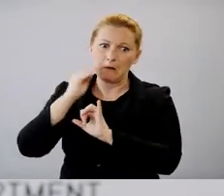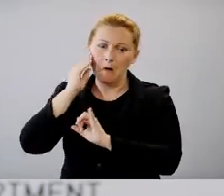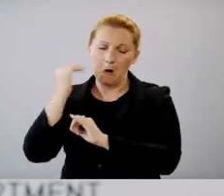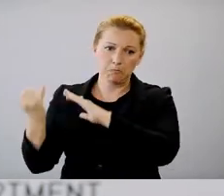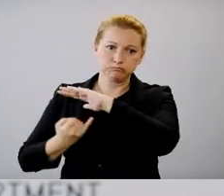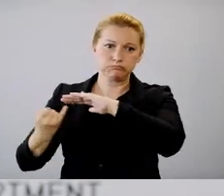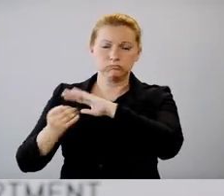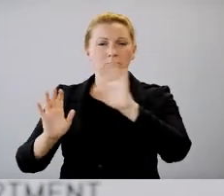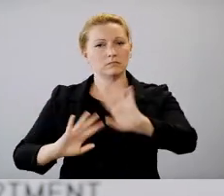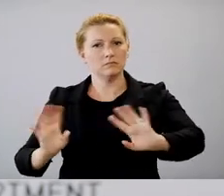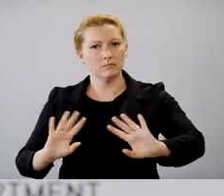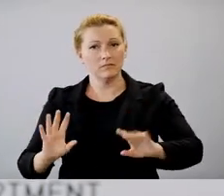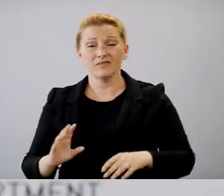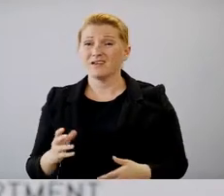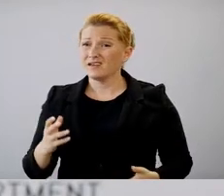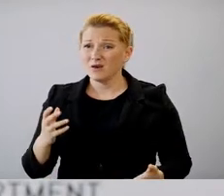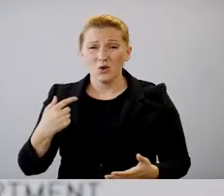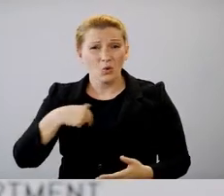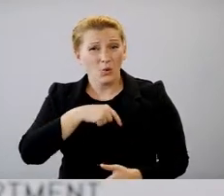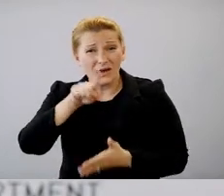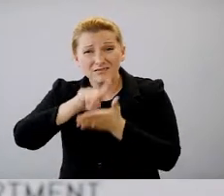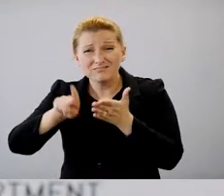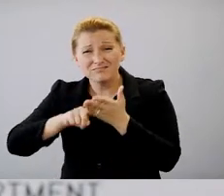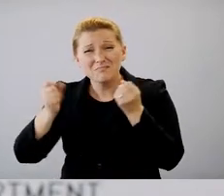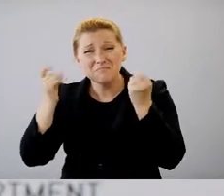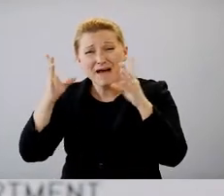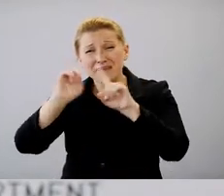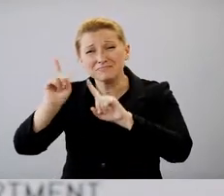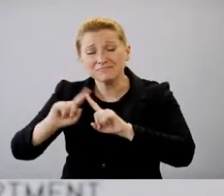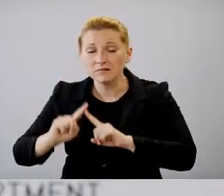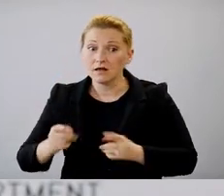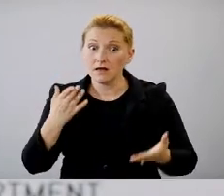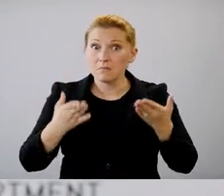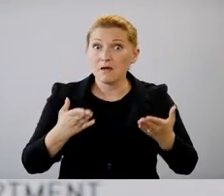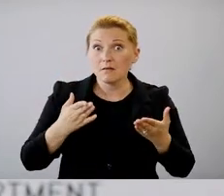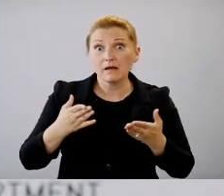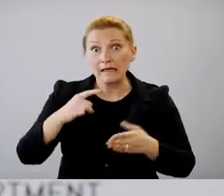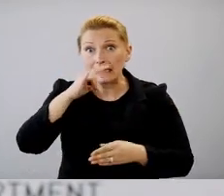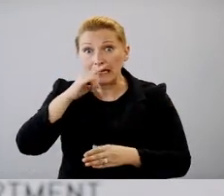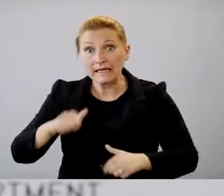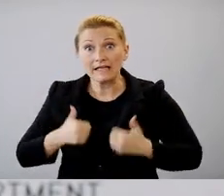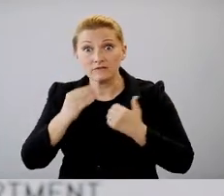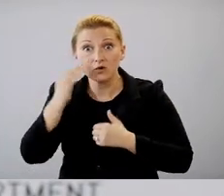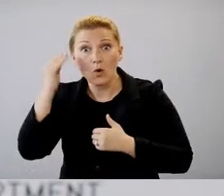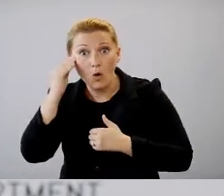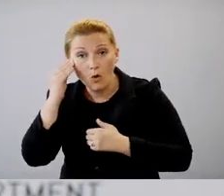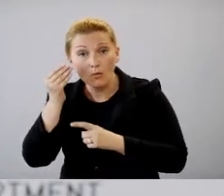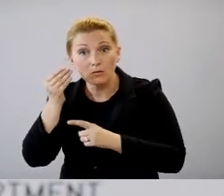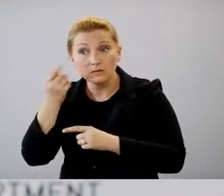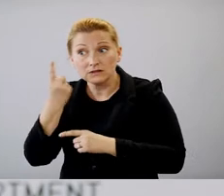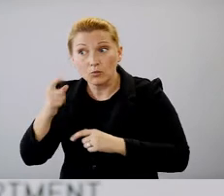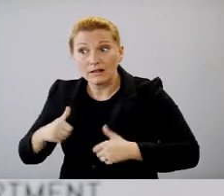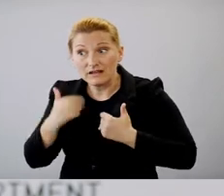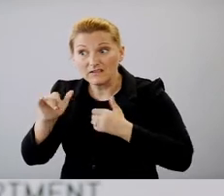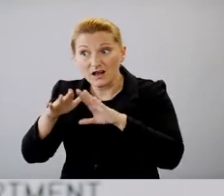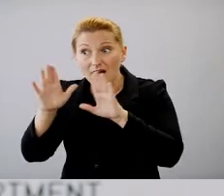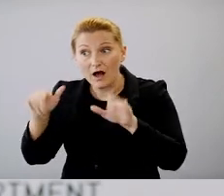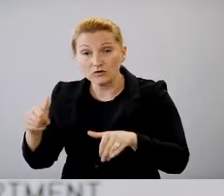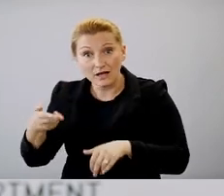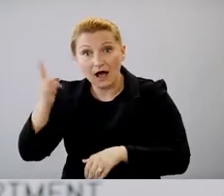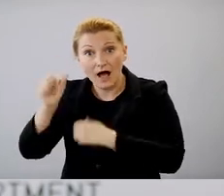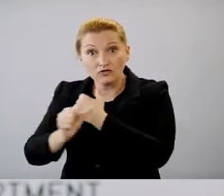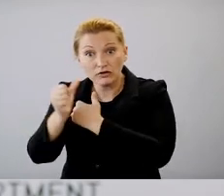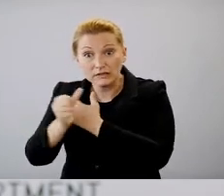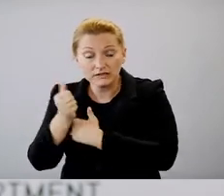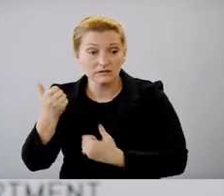They might have high risk individuals at home. They might be high risk, or we may just be looking at the community transmission in general and recommending